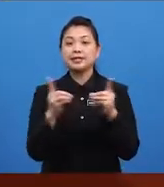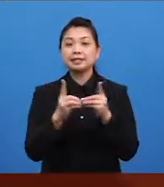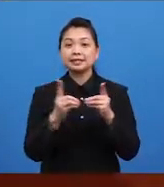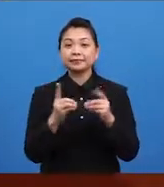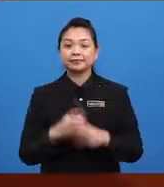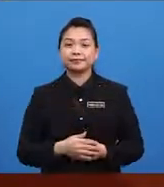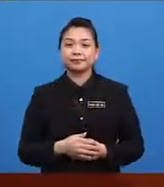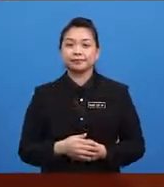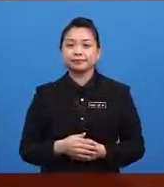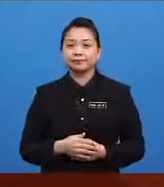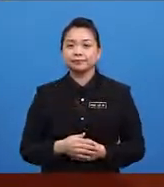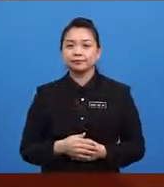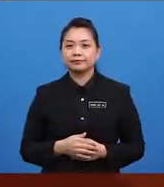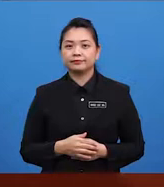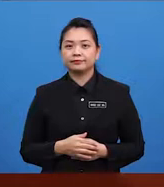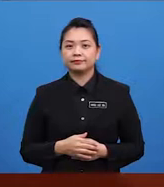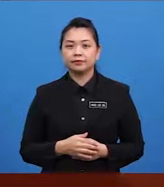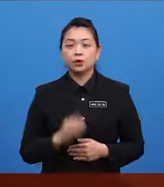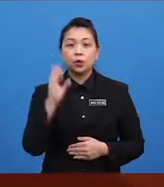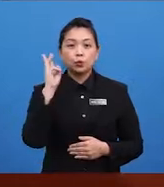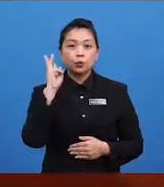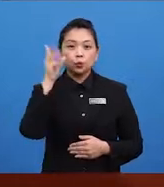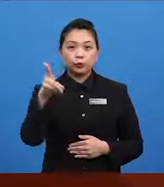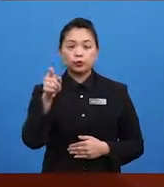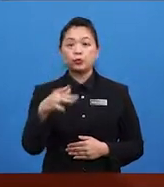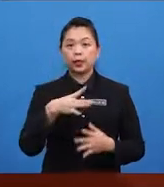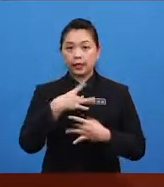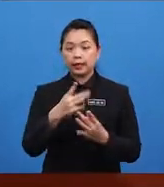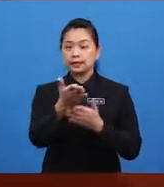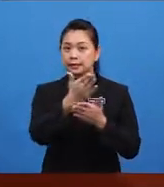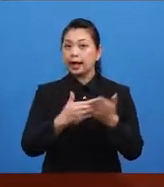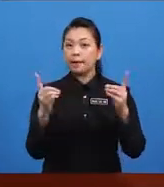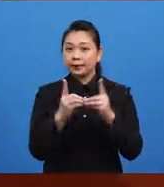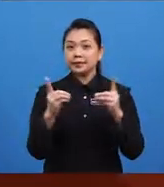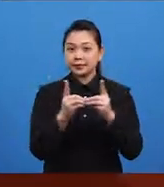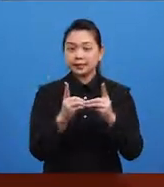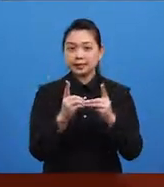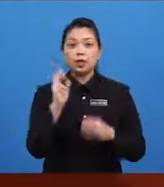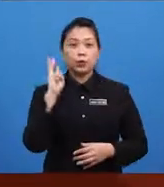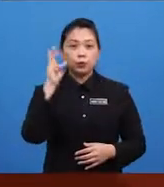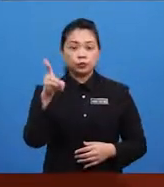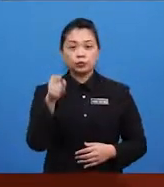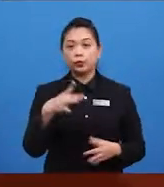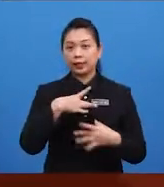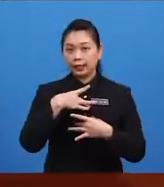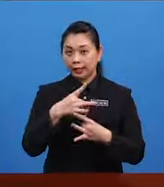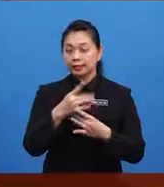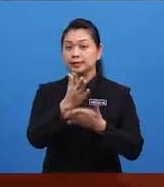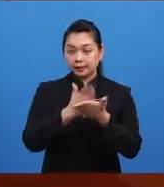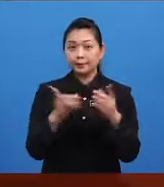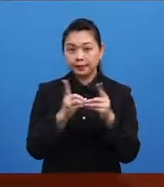something like this. Would you like some dessert? Would you like some dessert?